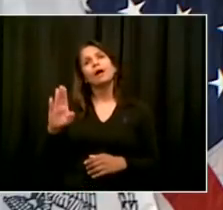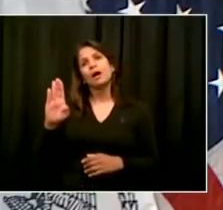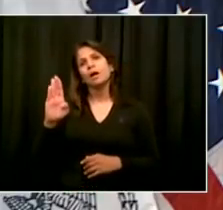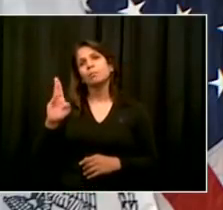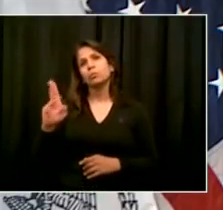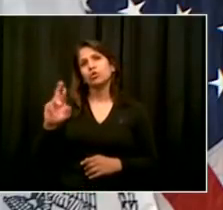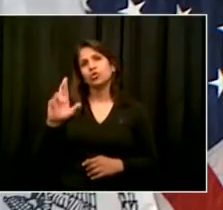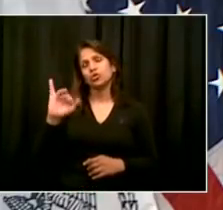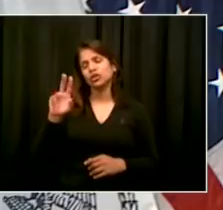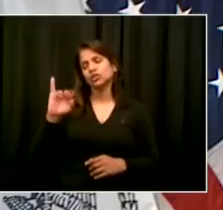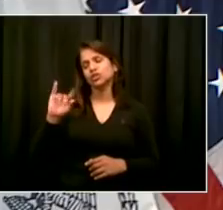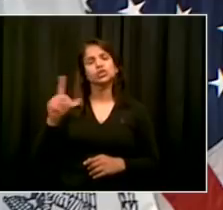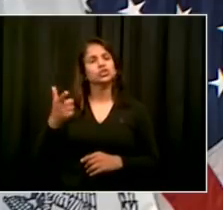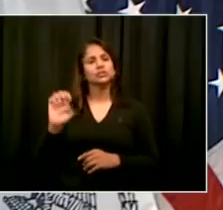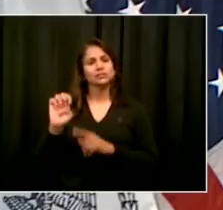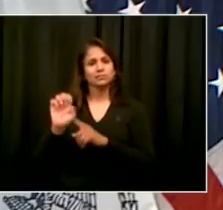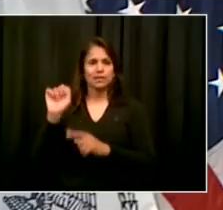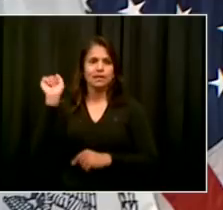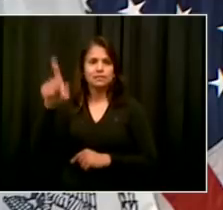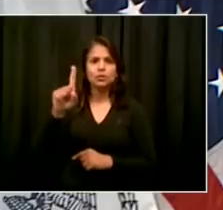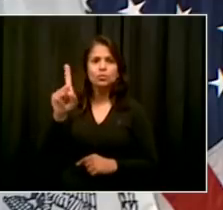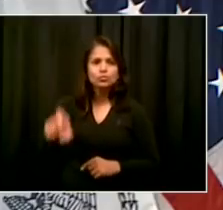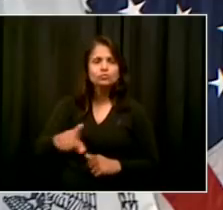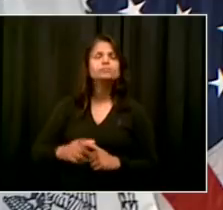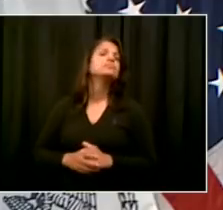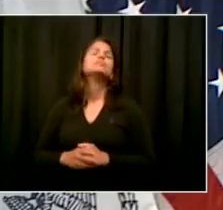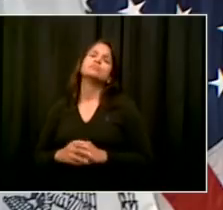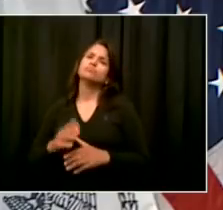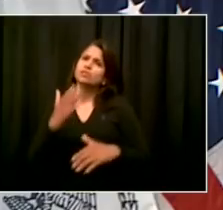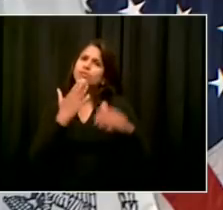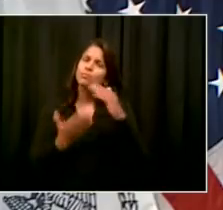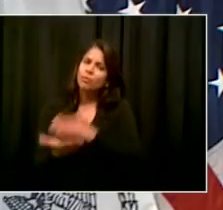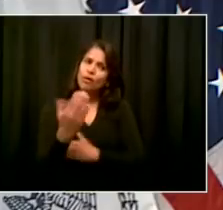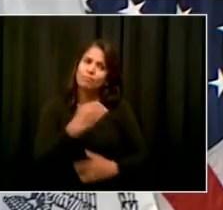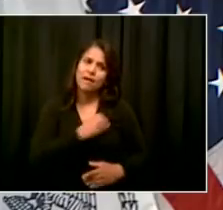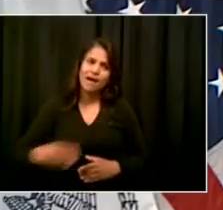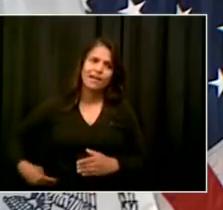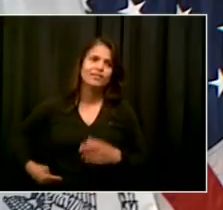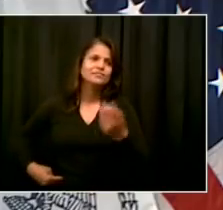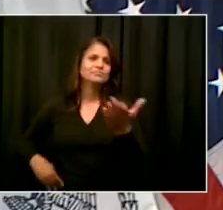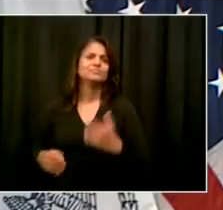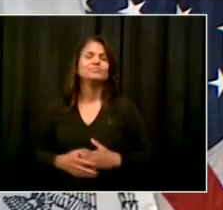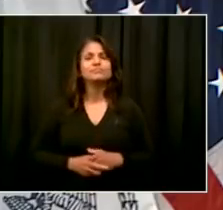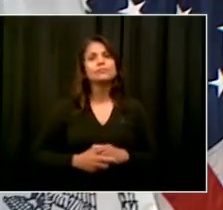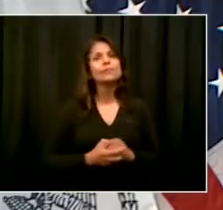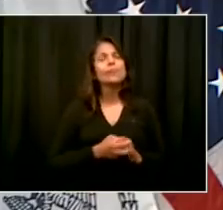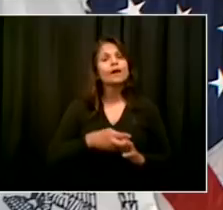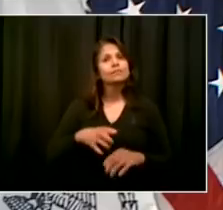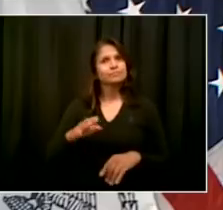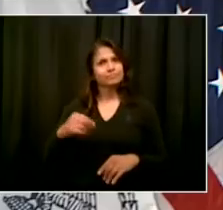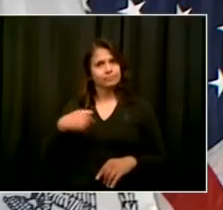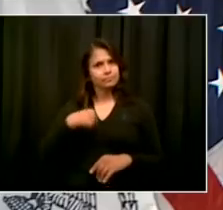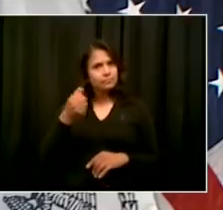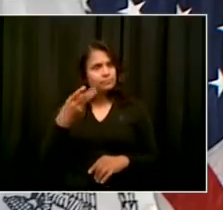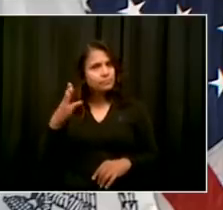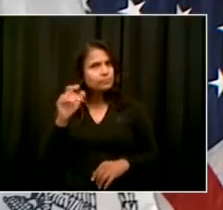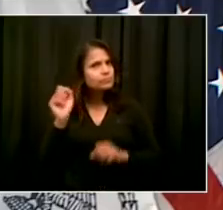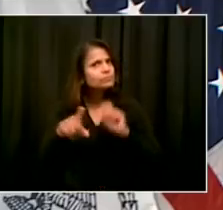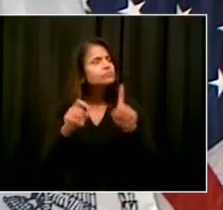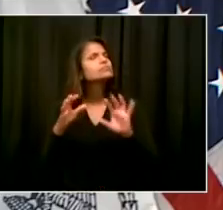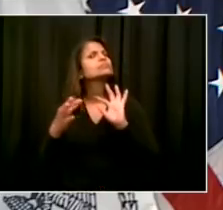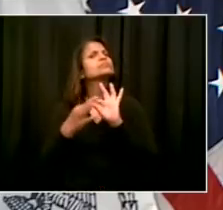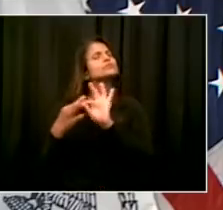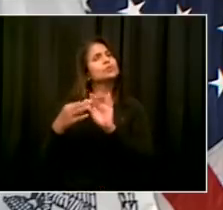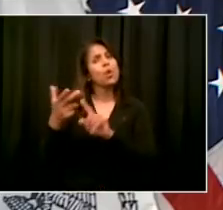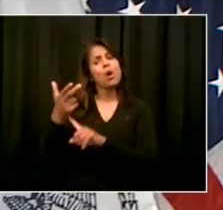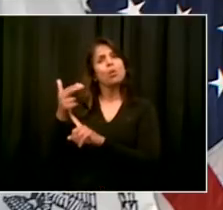Good morning, Mr. Mayor. I have a couple questions following up on the situation with the Lucerne and Harmonia and subsequent shelters.